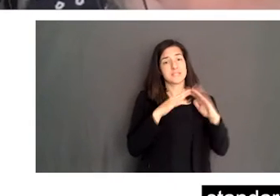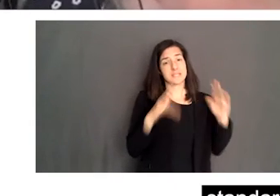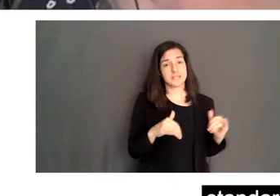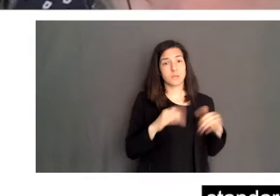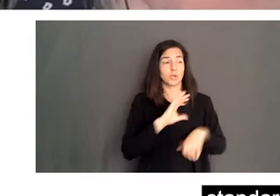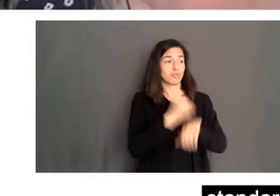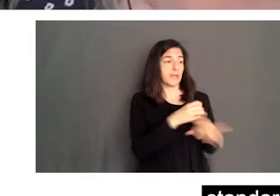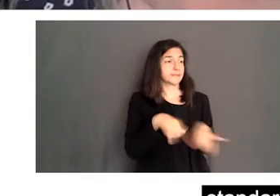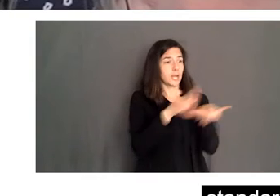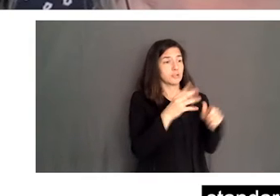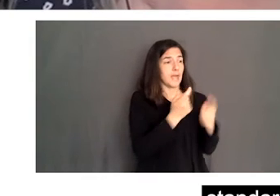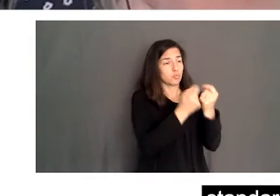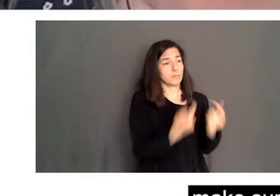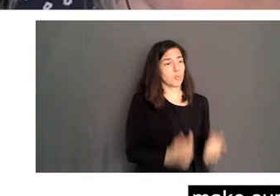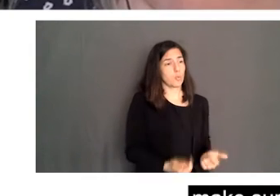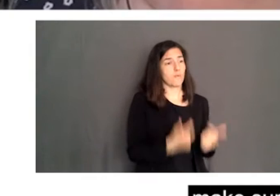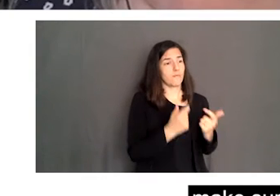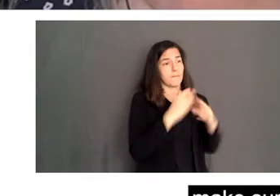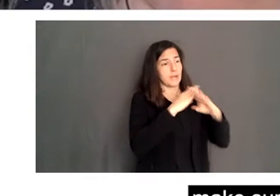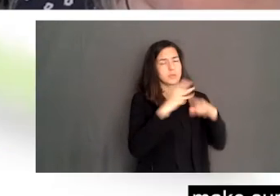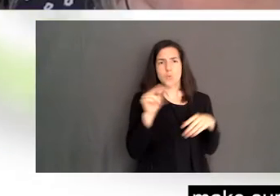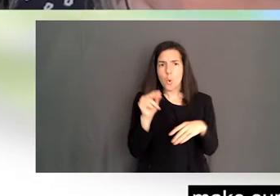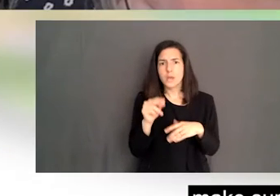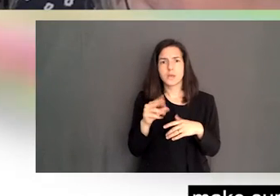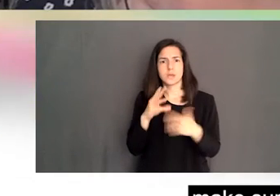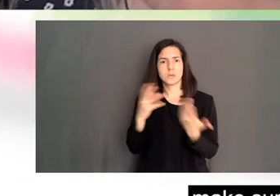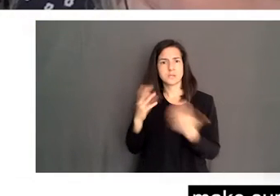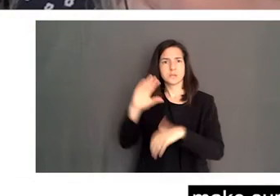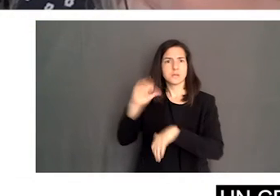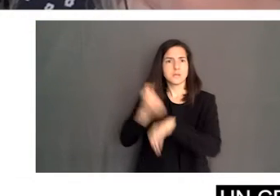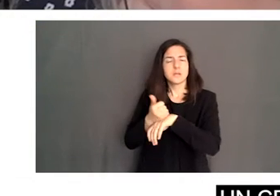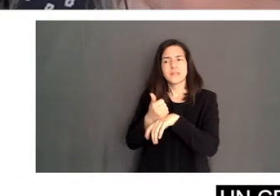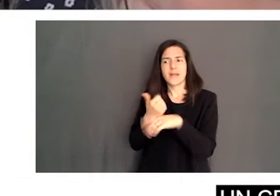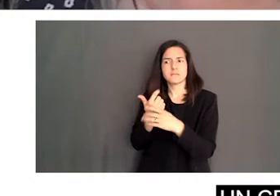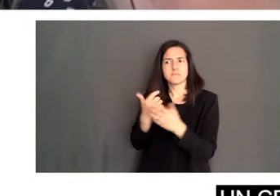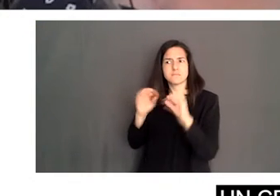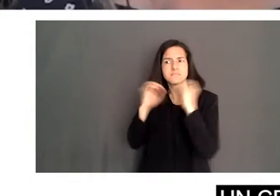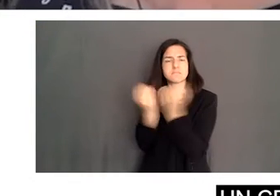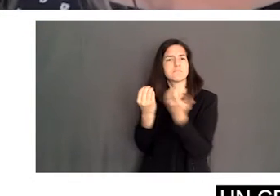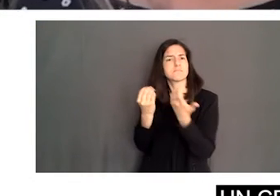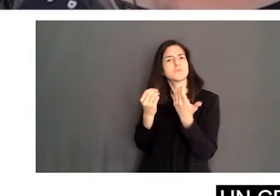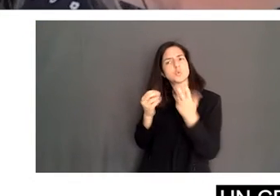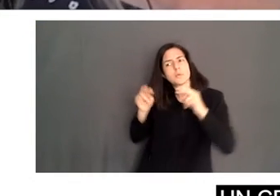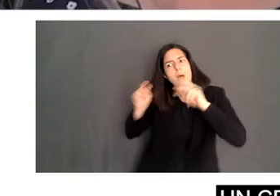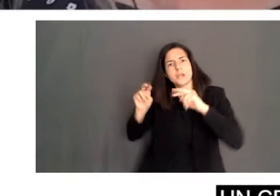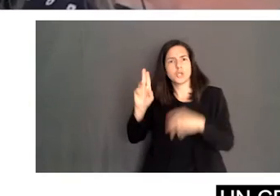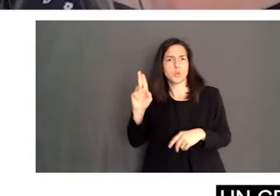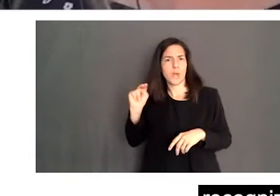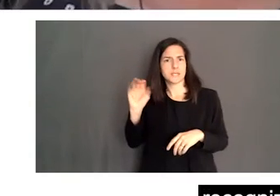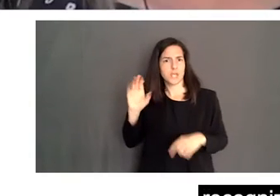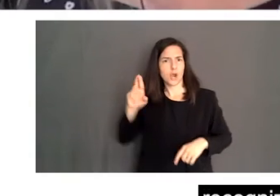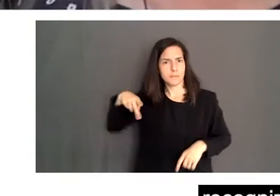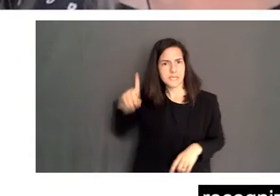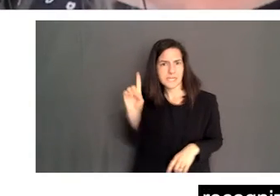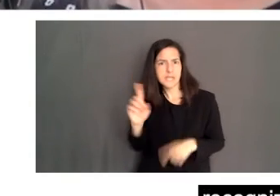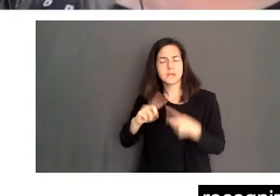remove barriers. It was, let's make sure we have an organization to monitor the UNCRPD, which we did. Let's make sure we